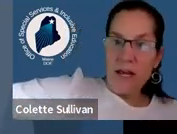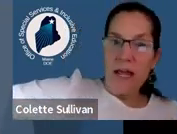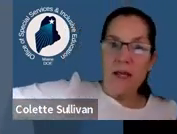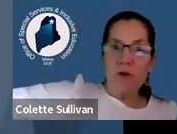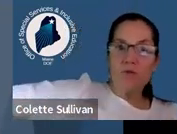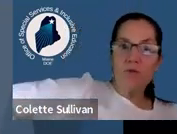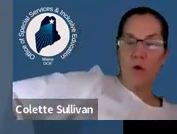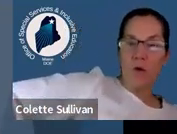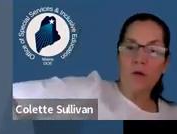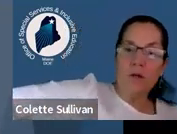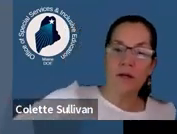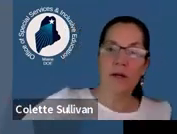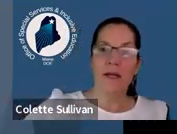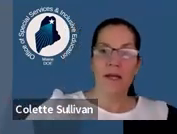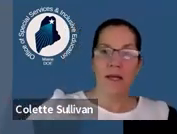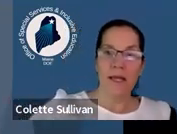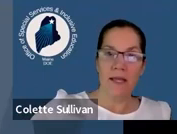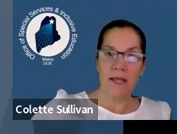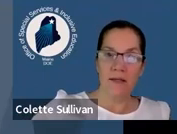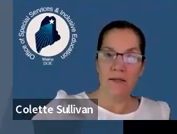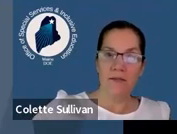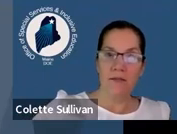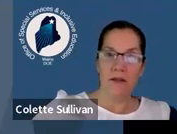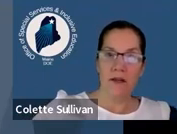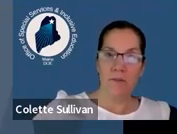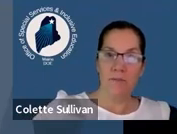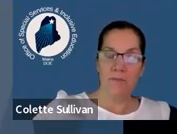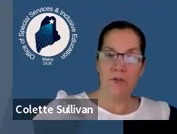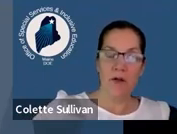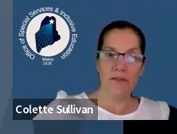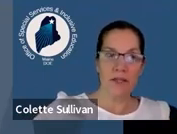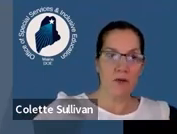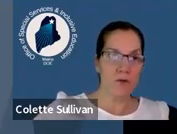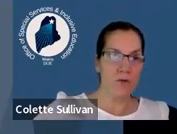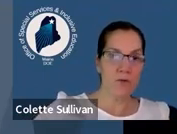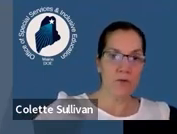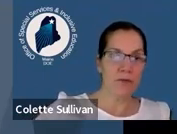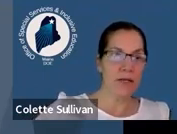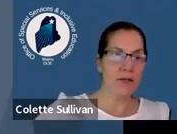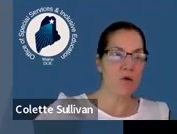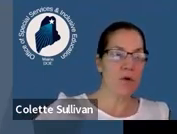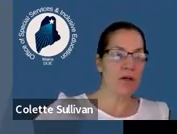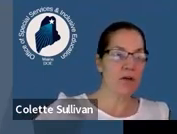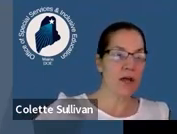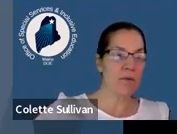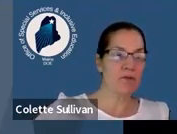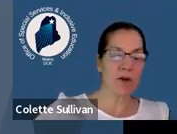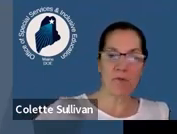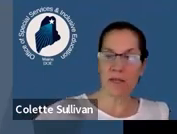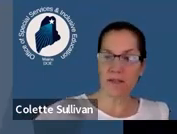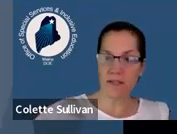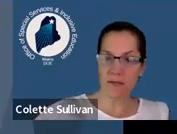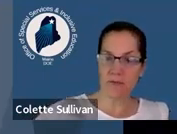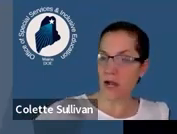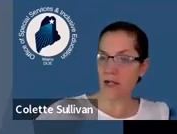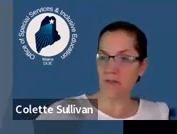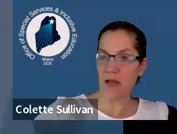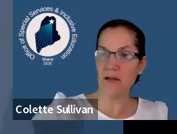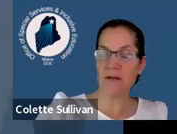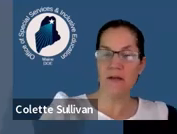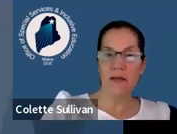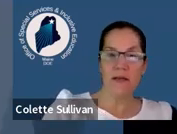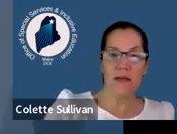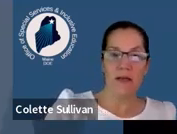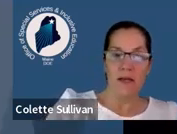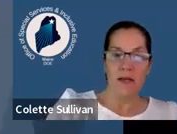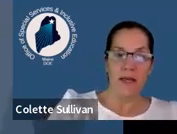please put in your name, your role and your SAU. Let us know where you're coming from. We like to keep track of